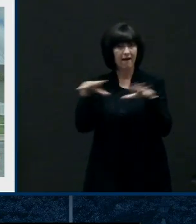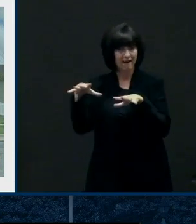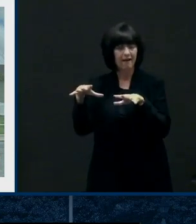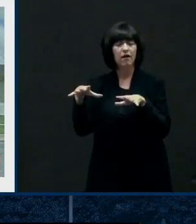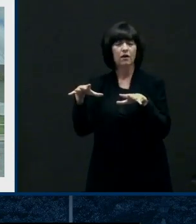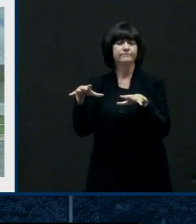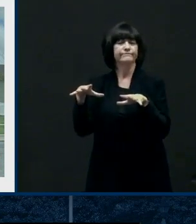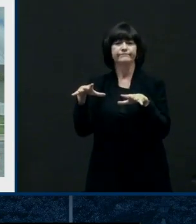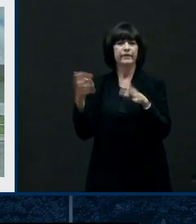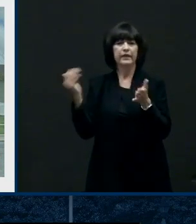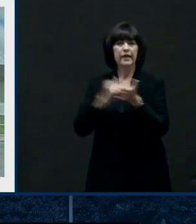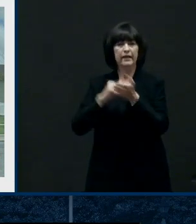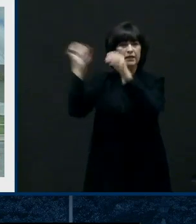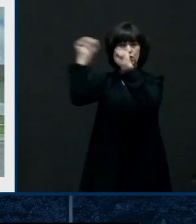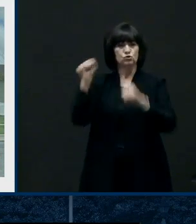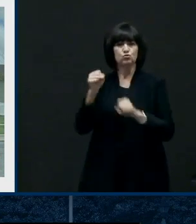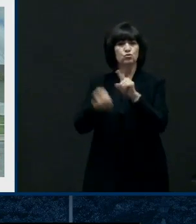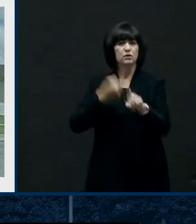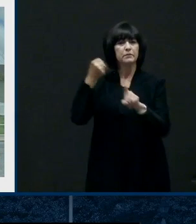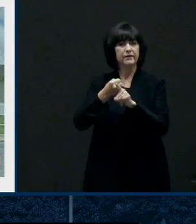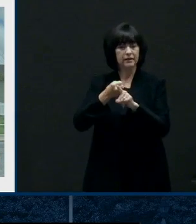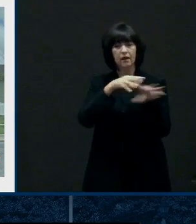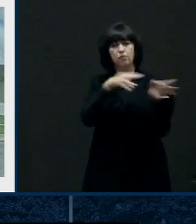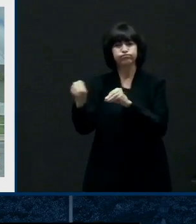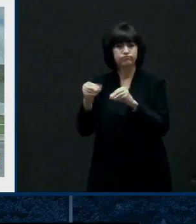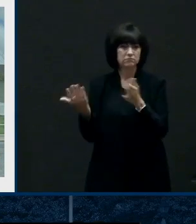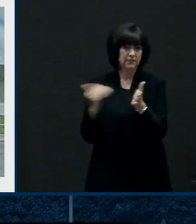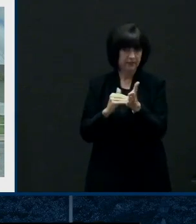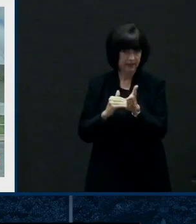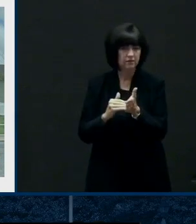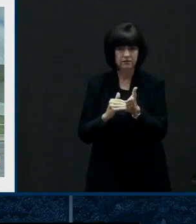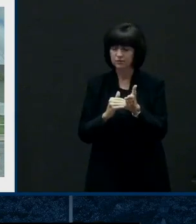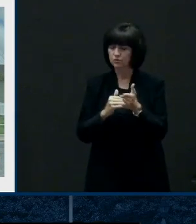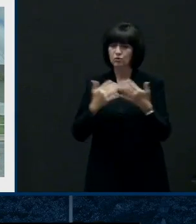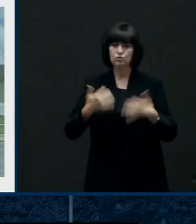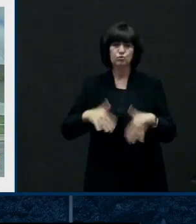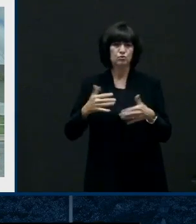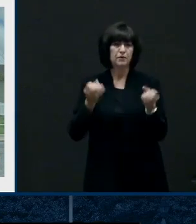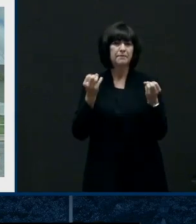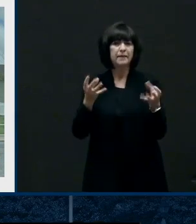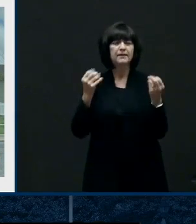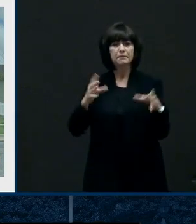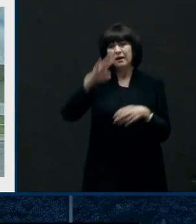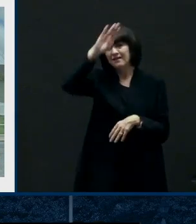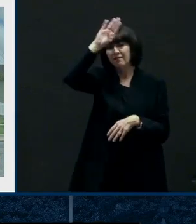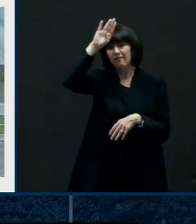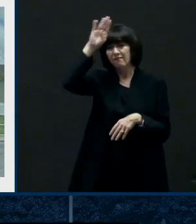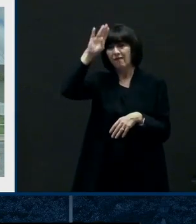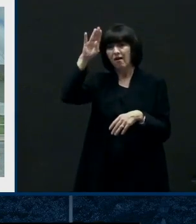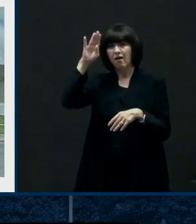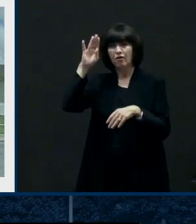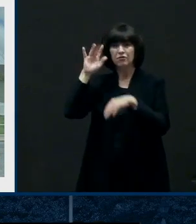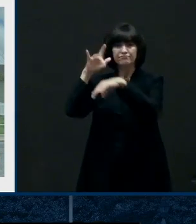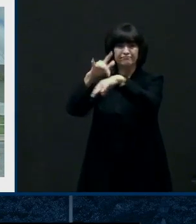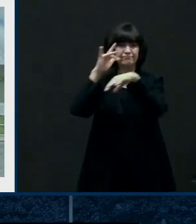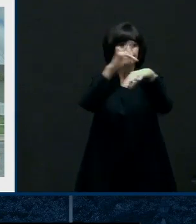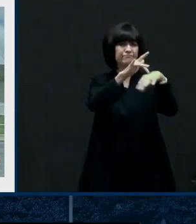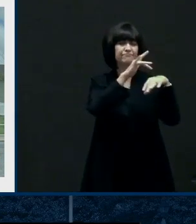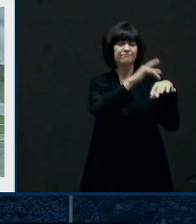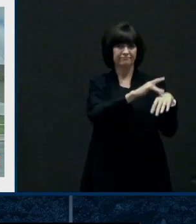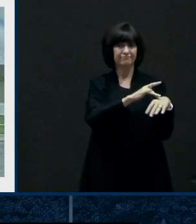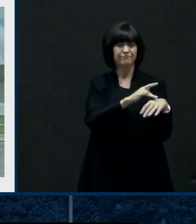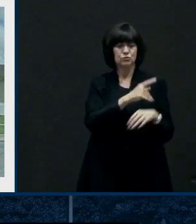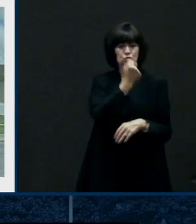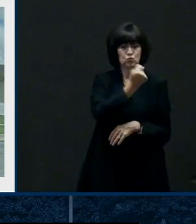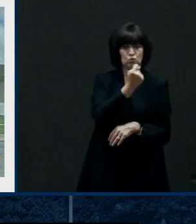Newcastle County. Our partners at DelDot, the fire service, I won't tell you how many fire runs were responded to between Tuesday and then